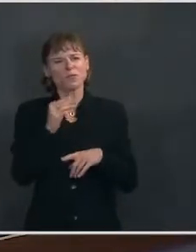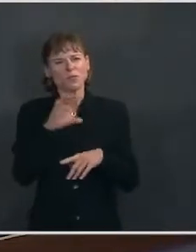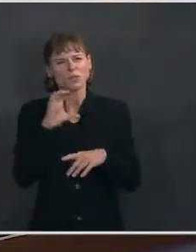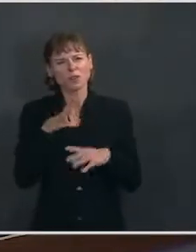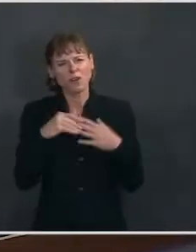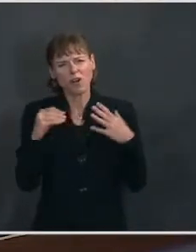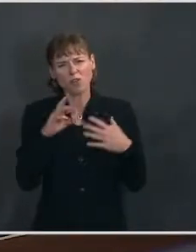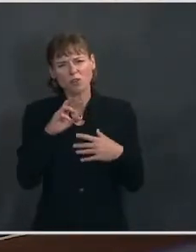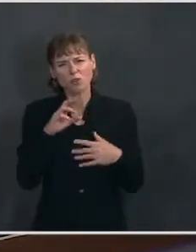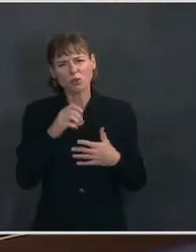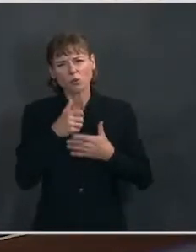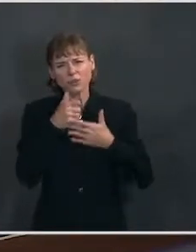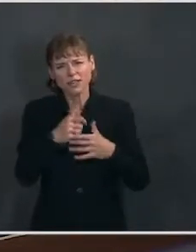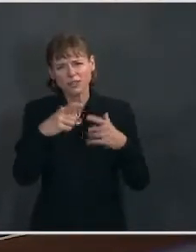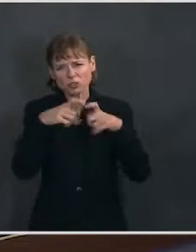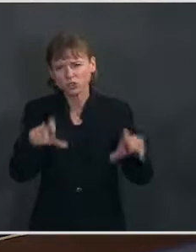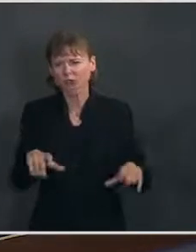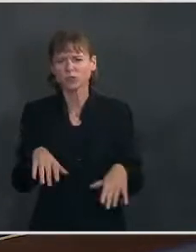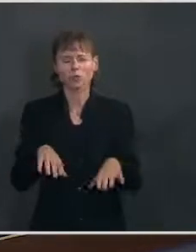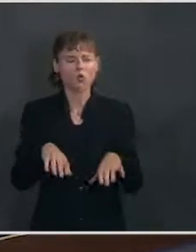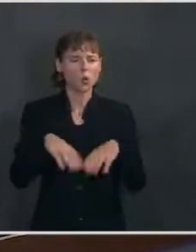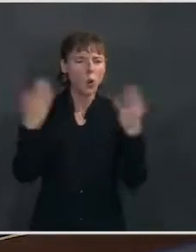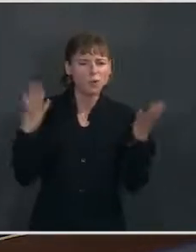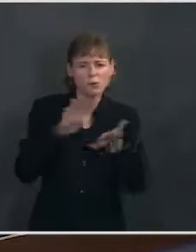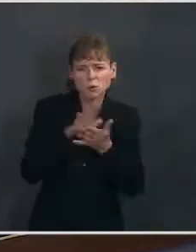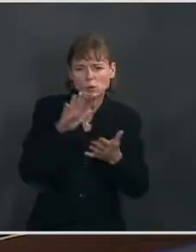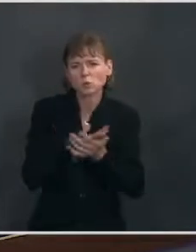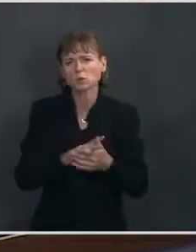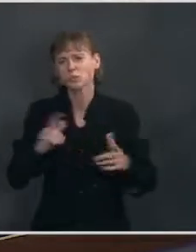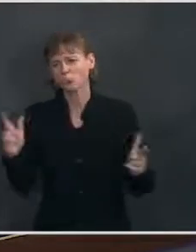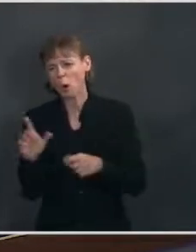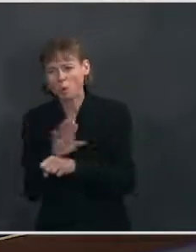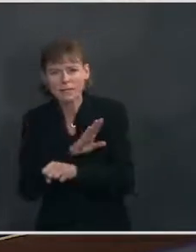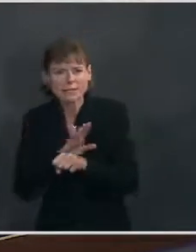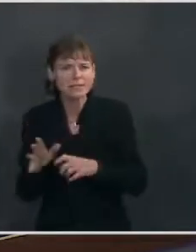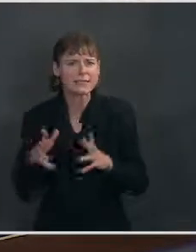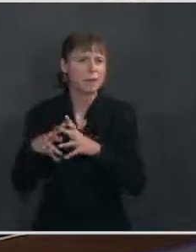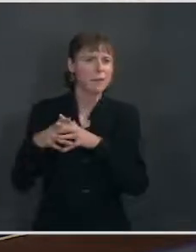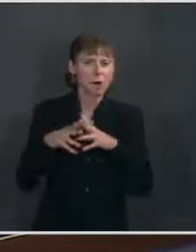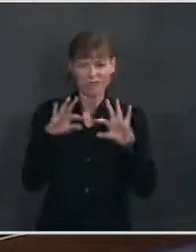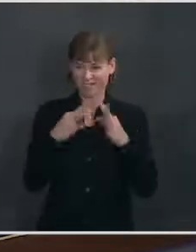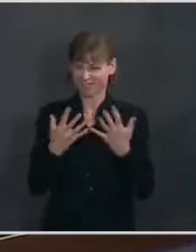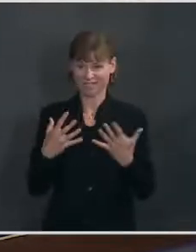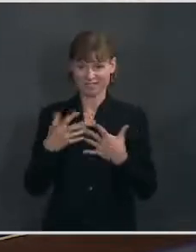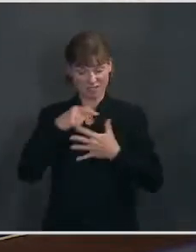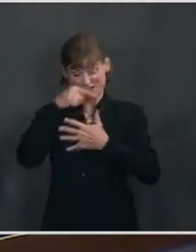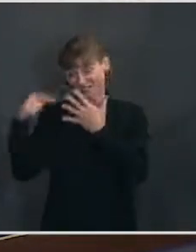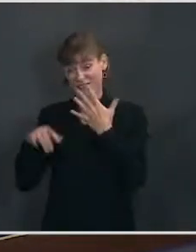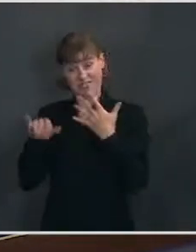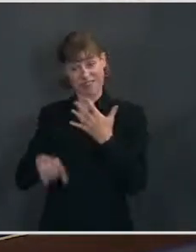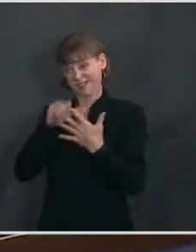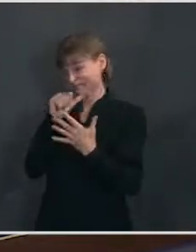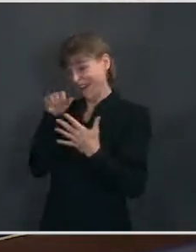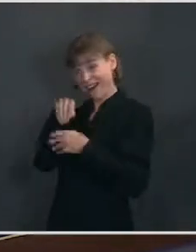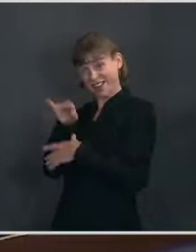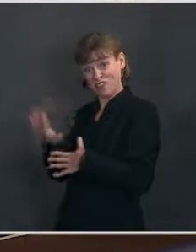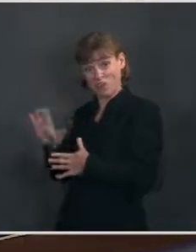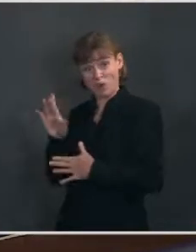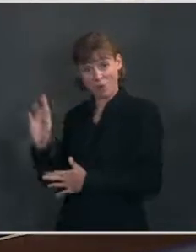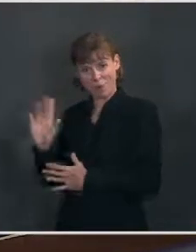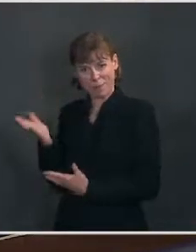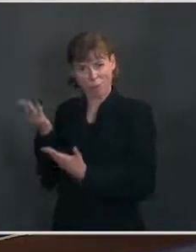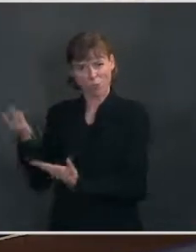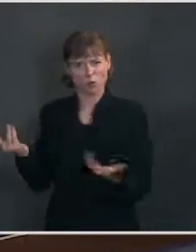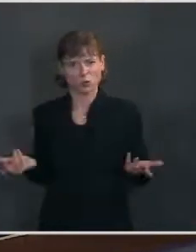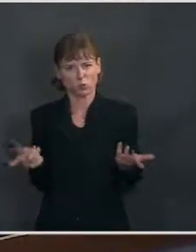investment in fighting COVID and reopening schools, aid to small businesses and hurting families. A lot of that isn't in the Republican proposal. So